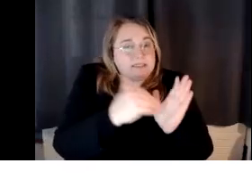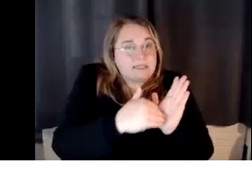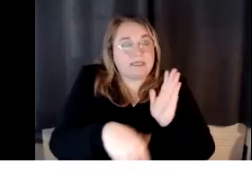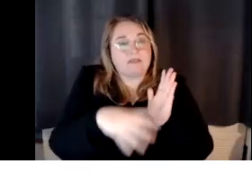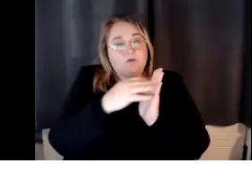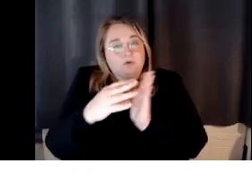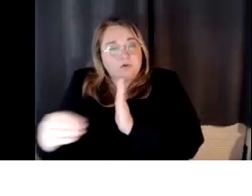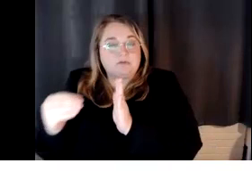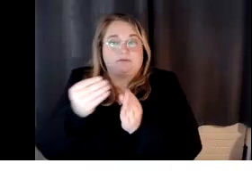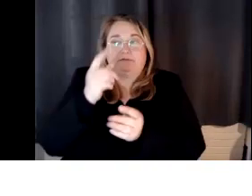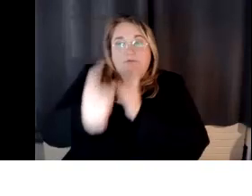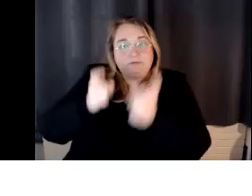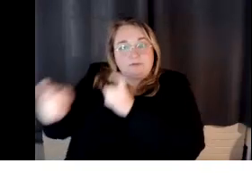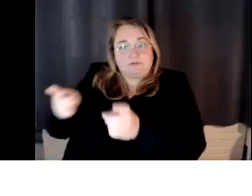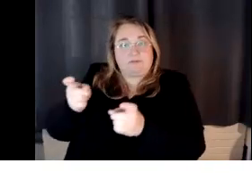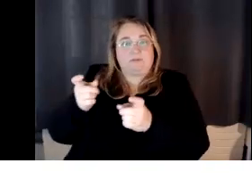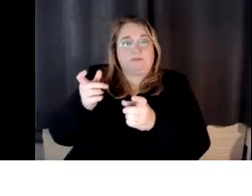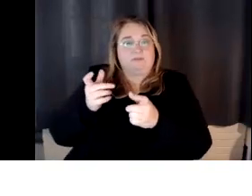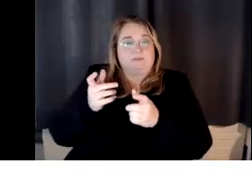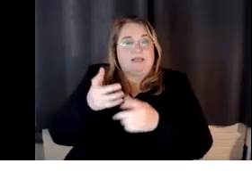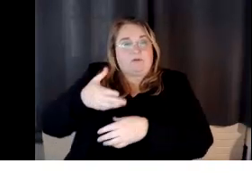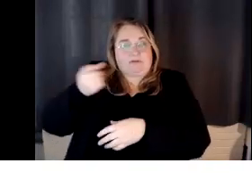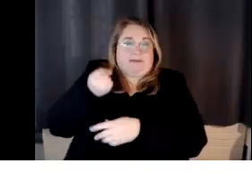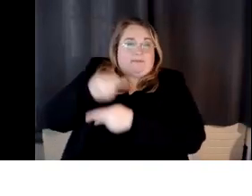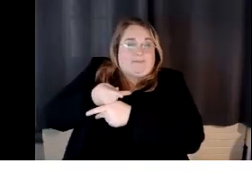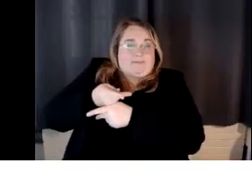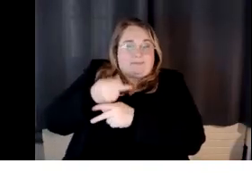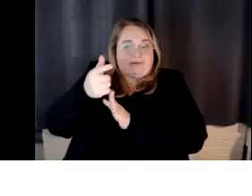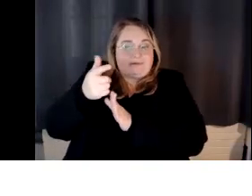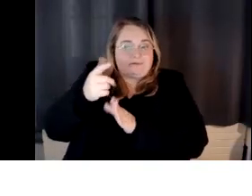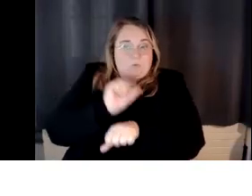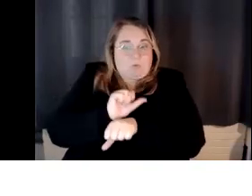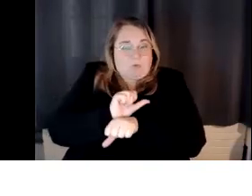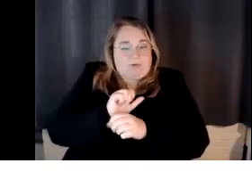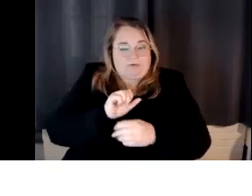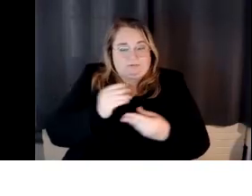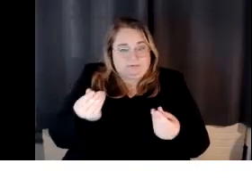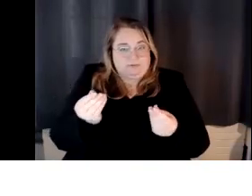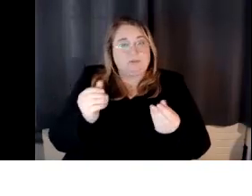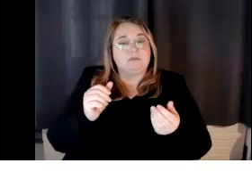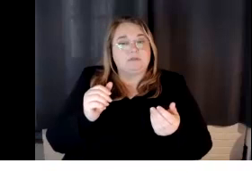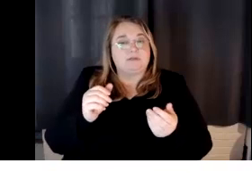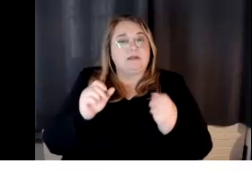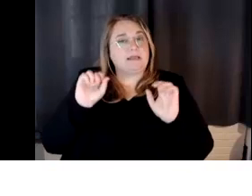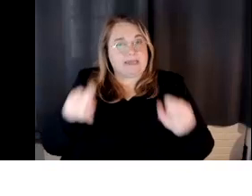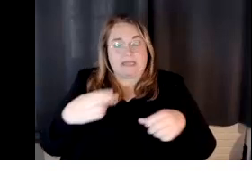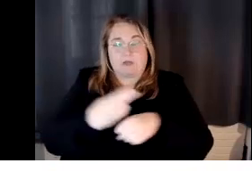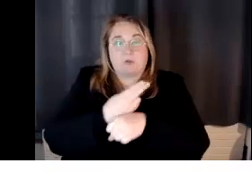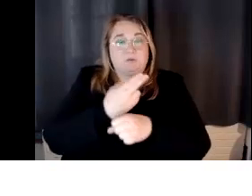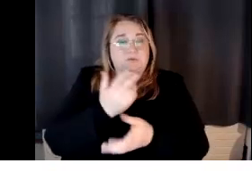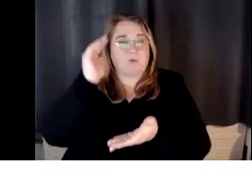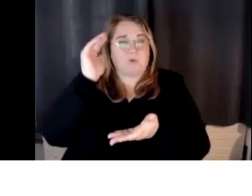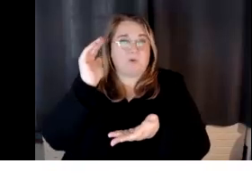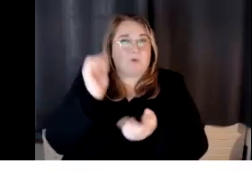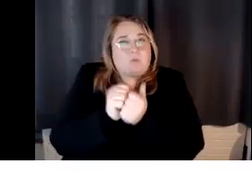works something that involves a lot less guesswork, right? So whenever we create something, we put it into a tangible form, it's automatically